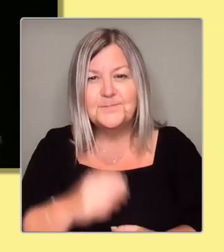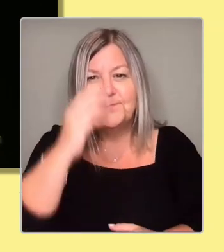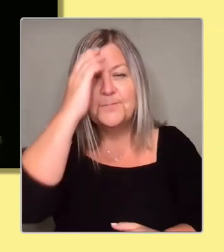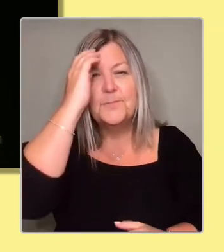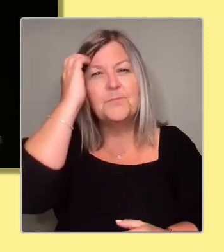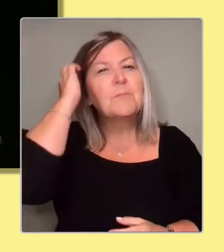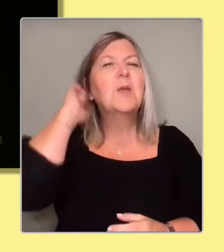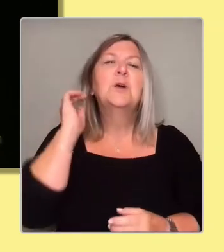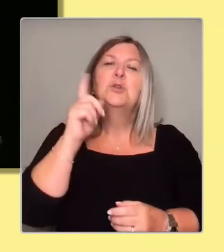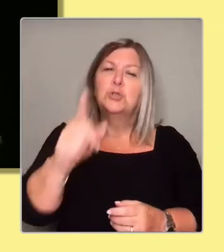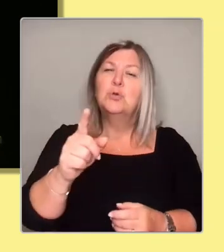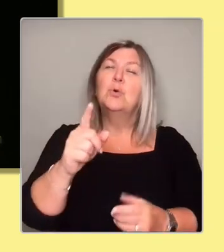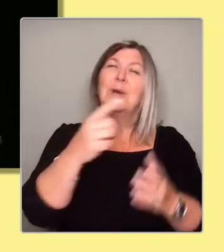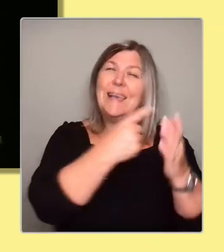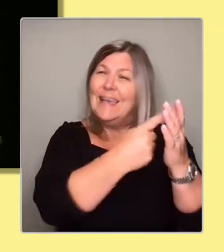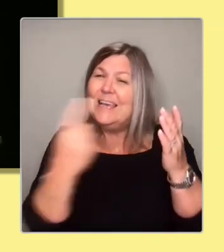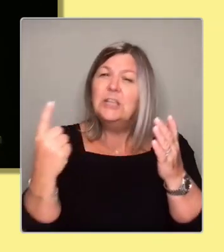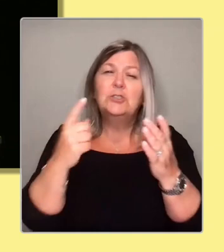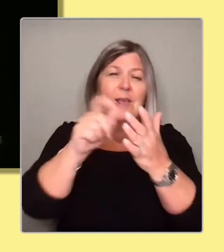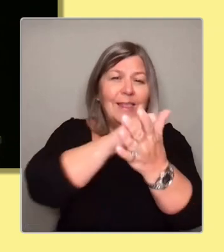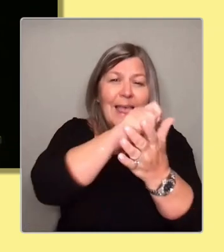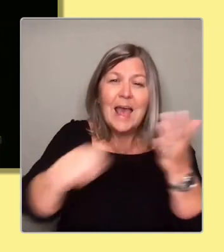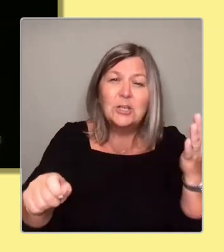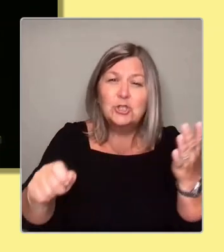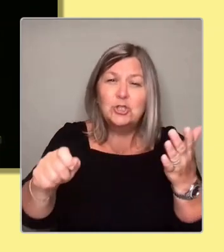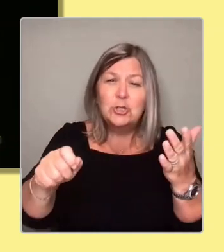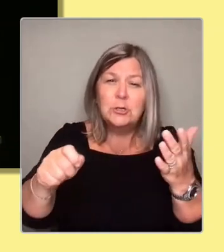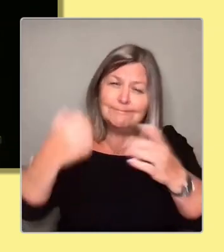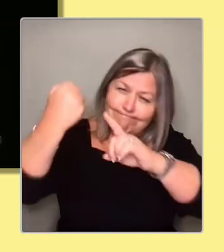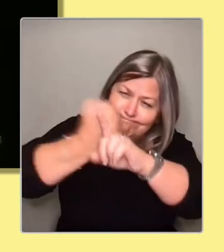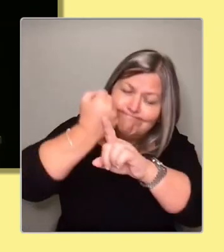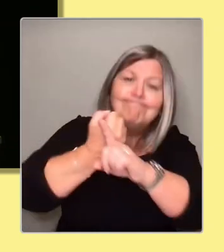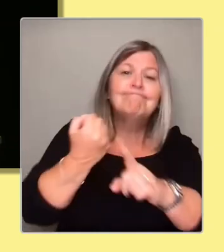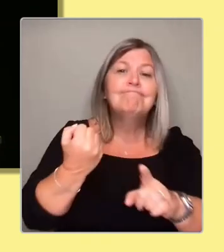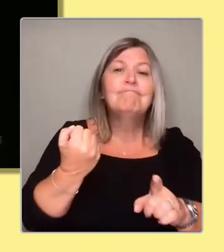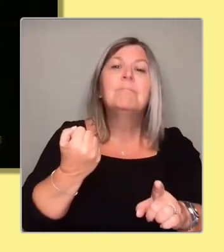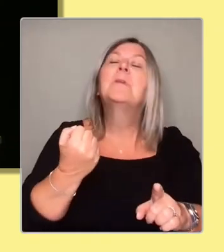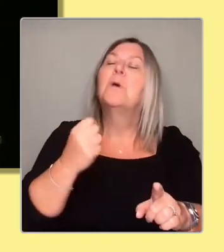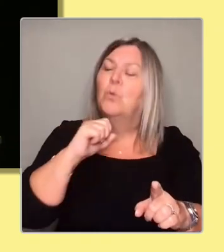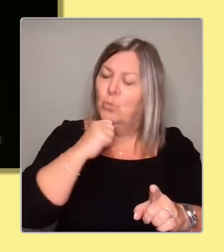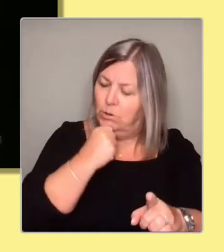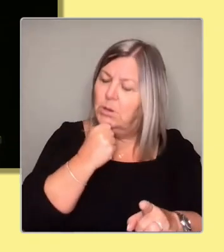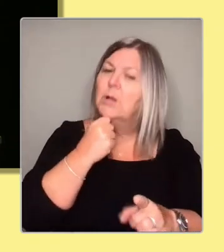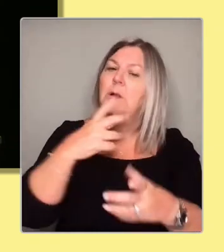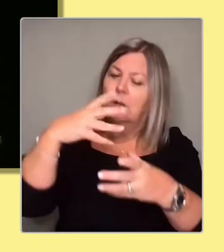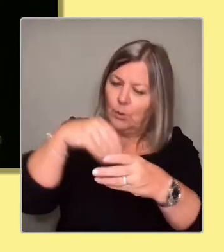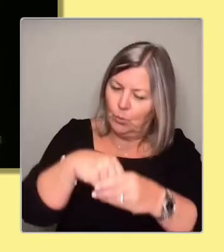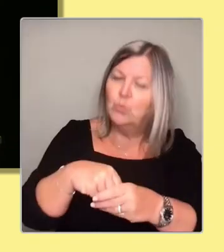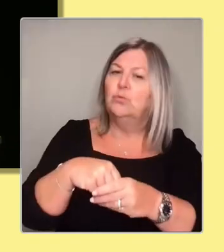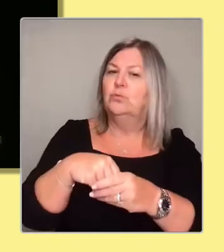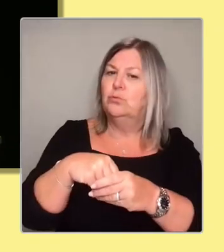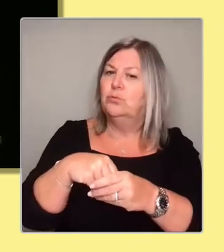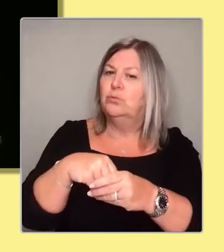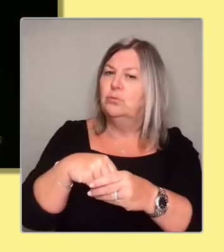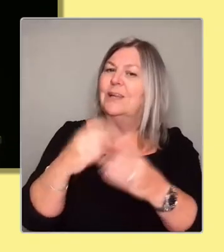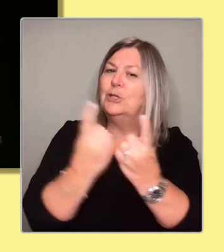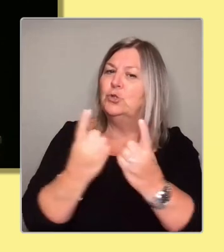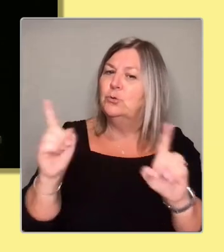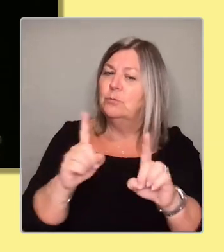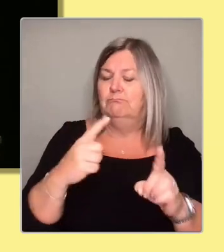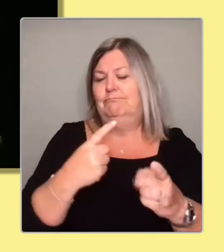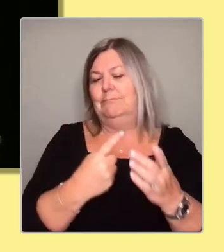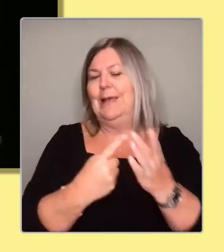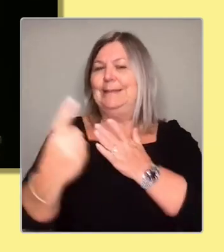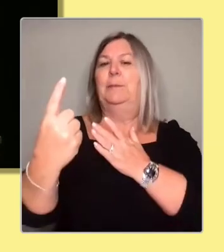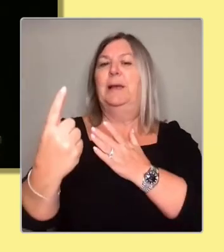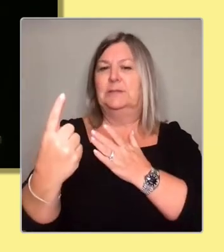we fight will be on the issue of independence. So I hope you can trust me with your vote,